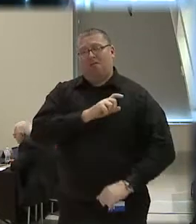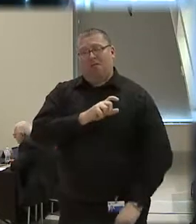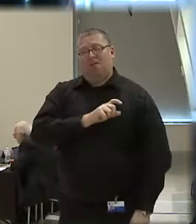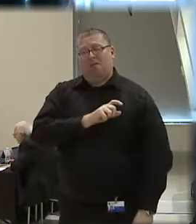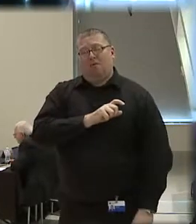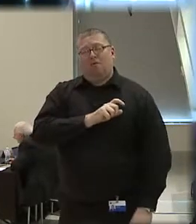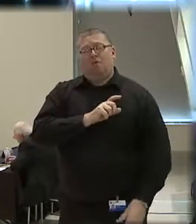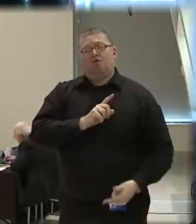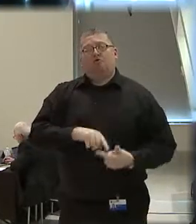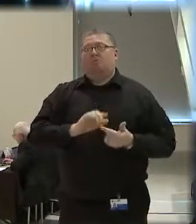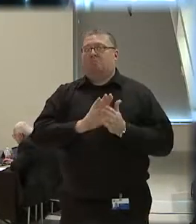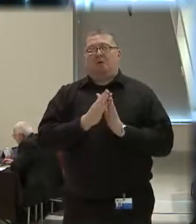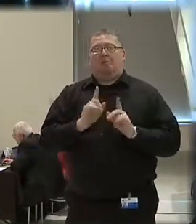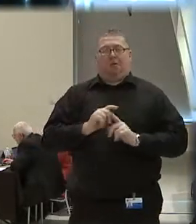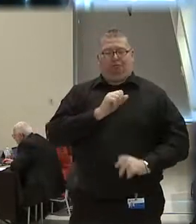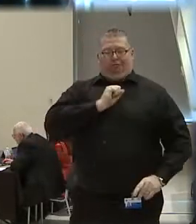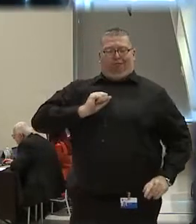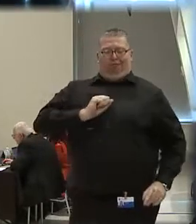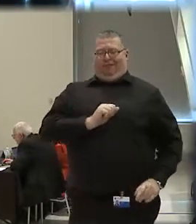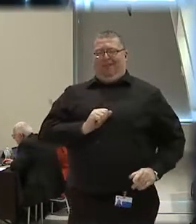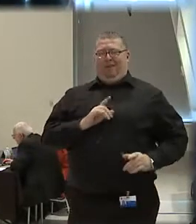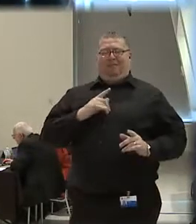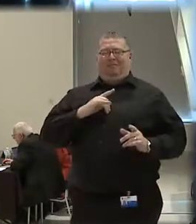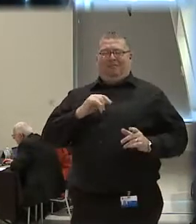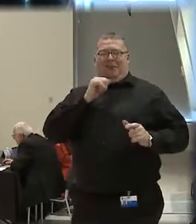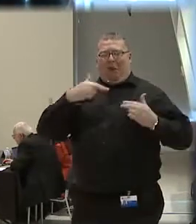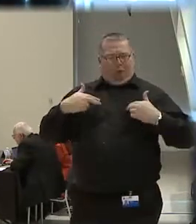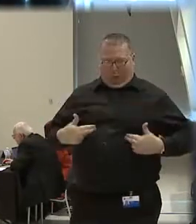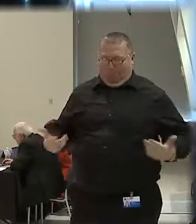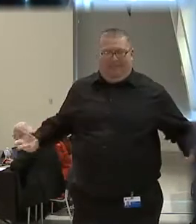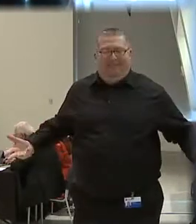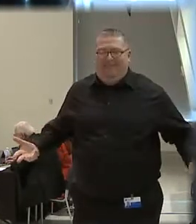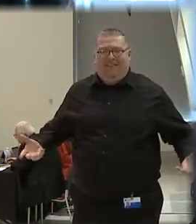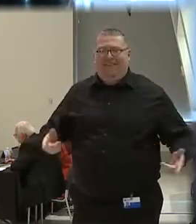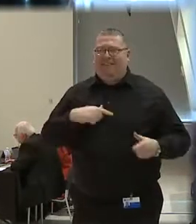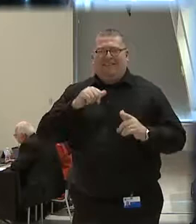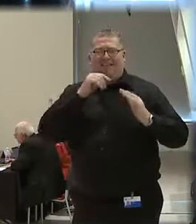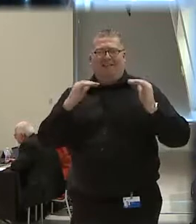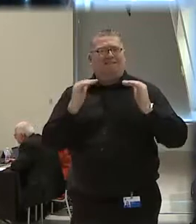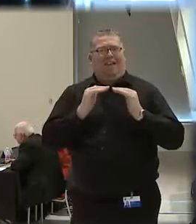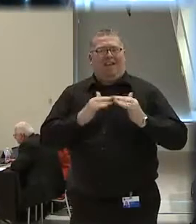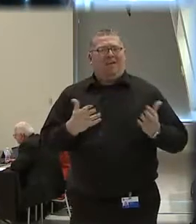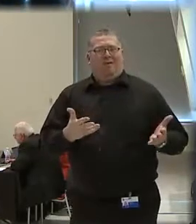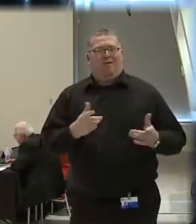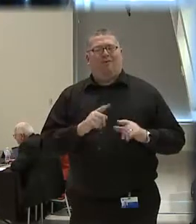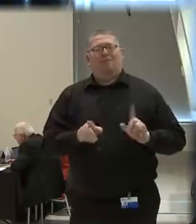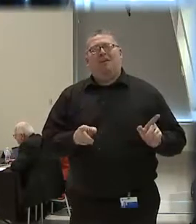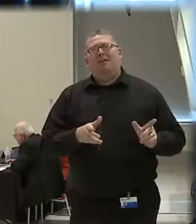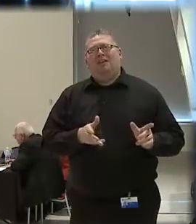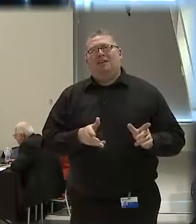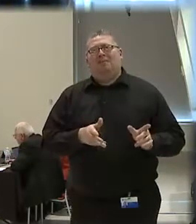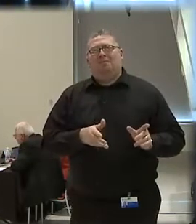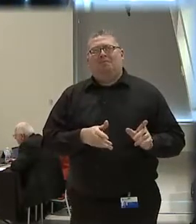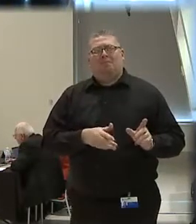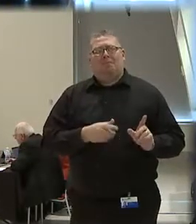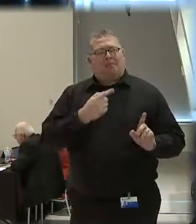to be superhuman. And maybe that's unfair, but on the other hand, you know, they